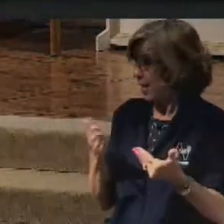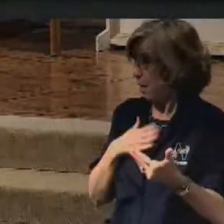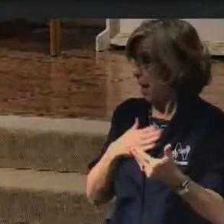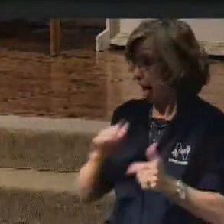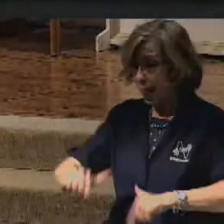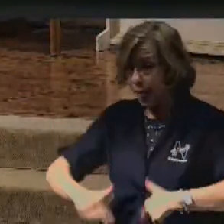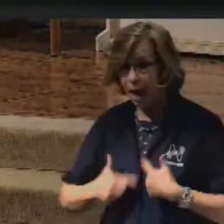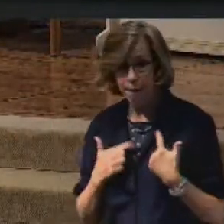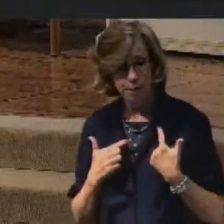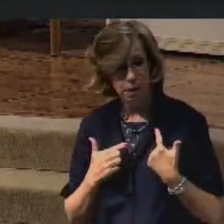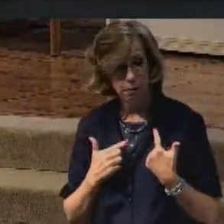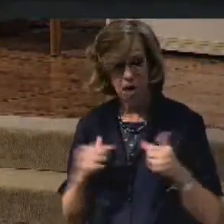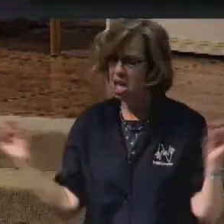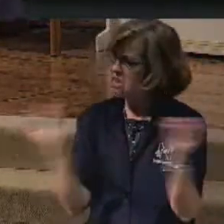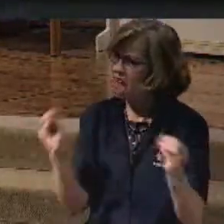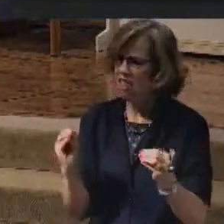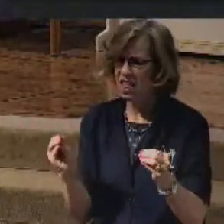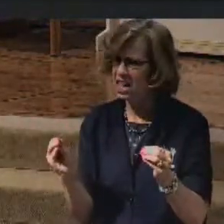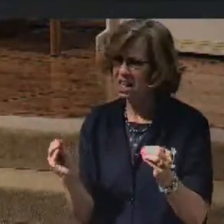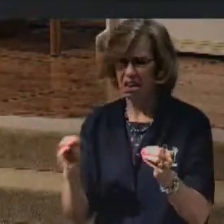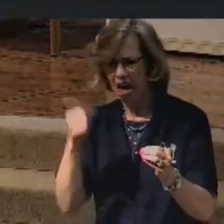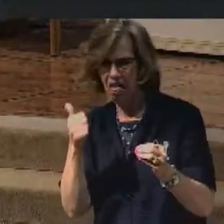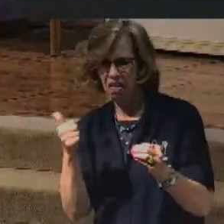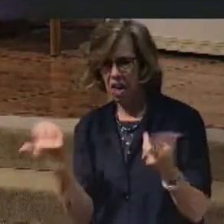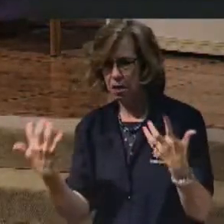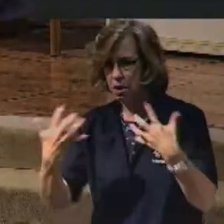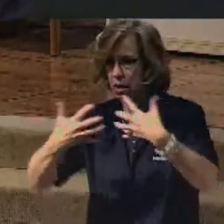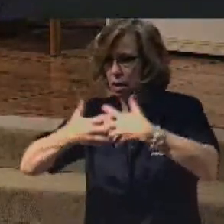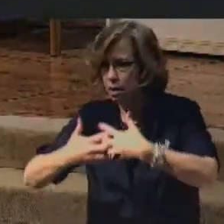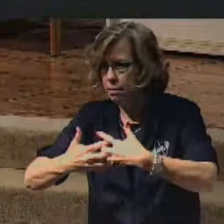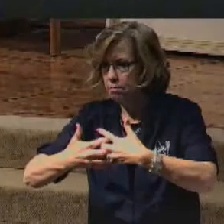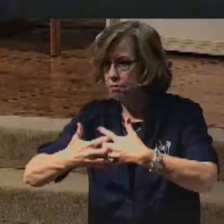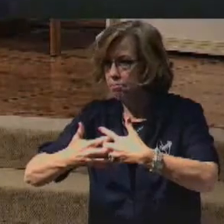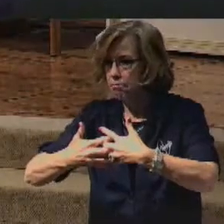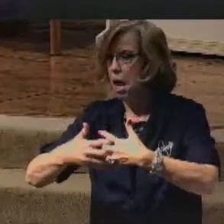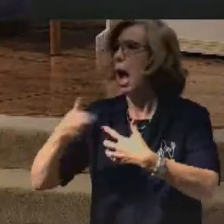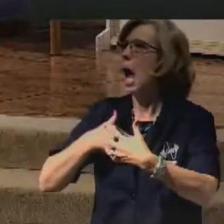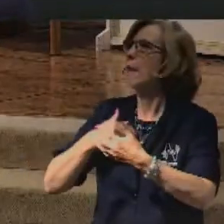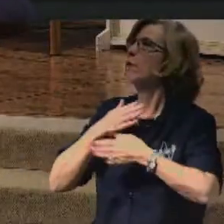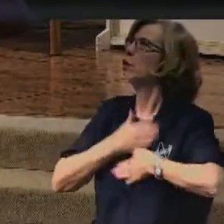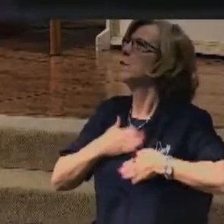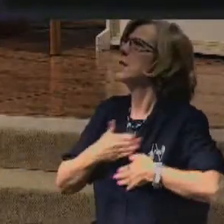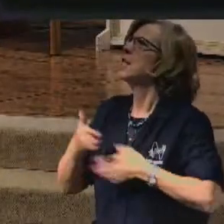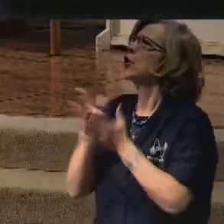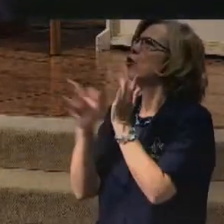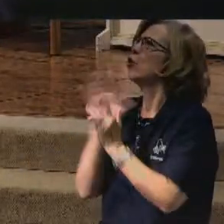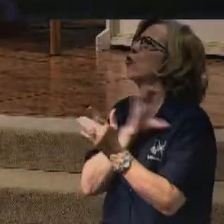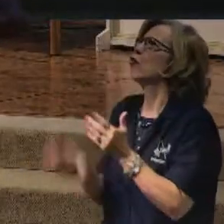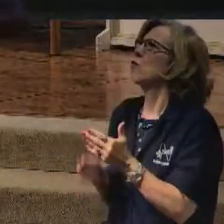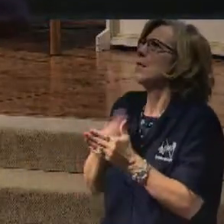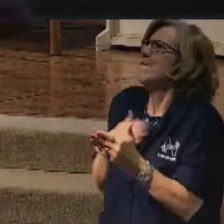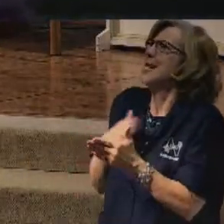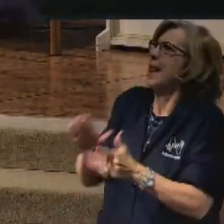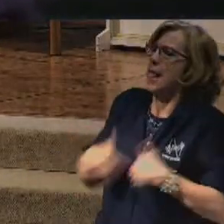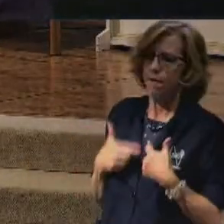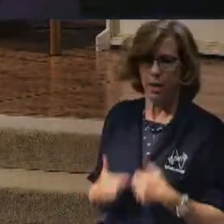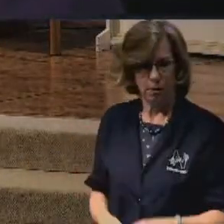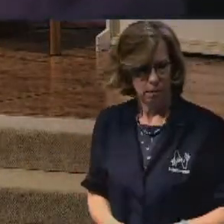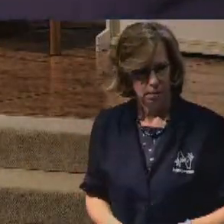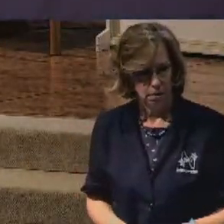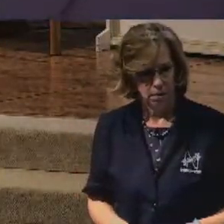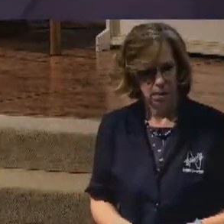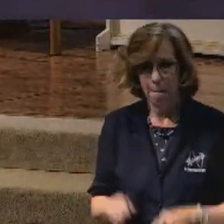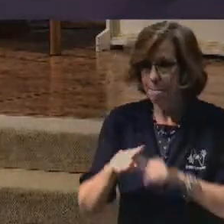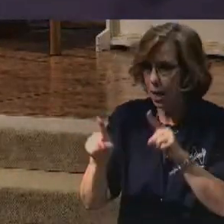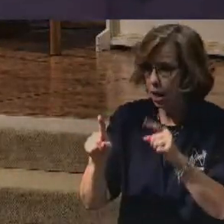If anything else doesn't come together, this is going to come together. I'm going to please Jesus Christ in my life. But